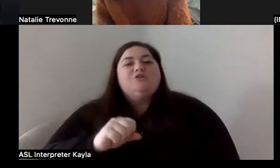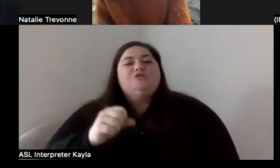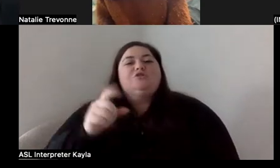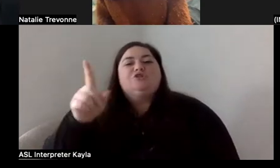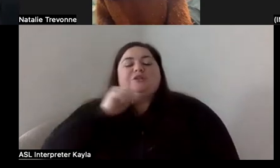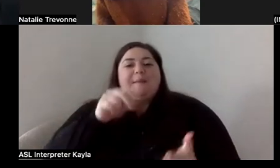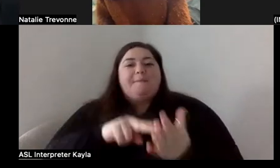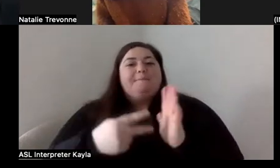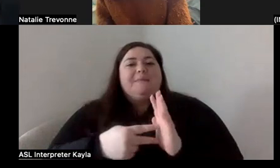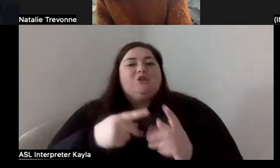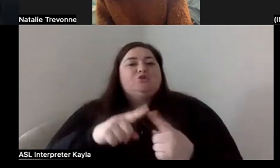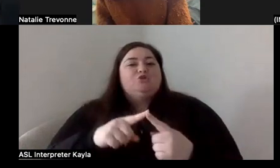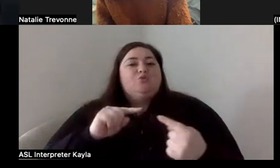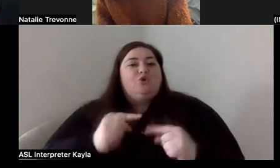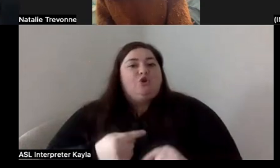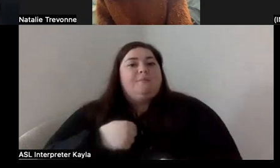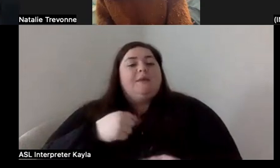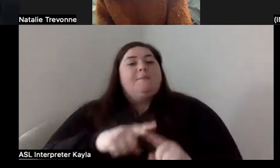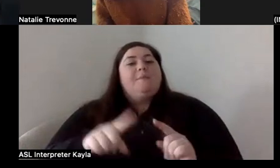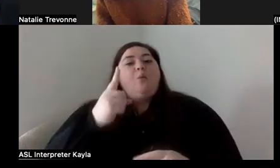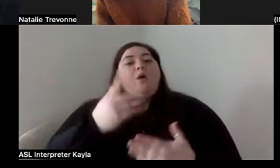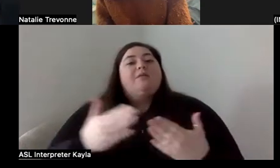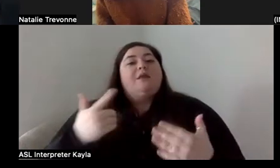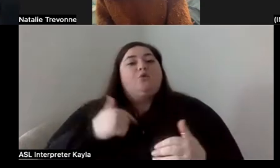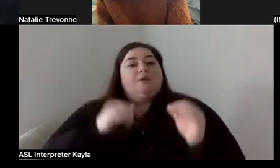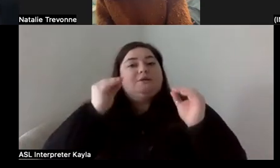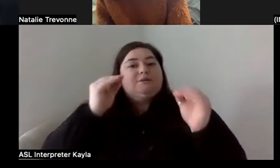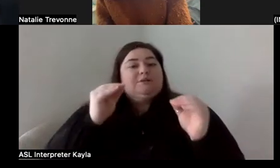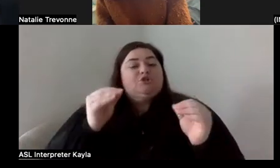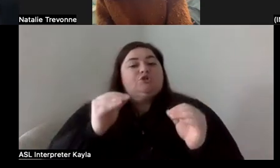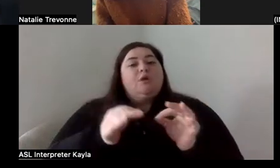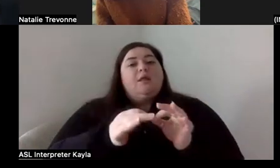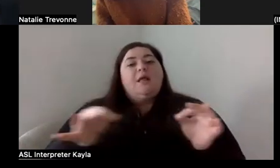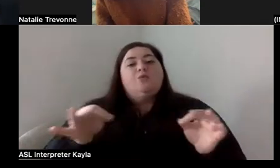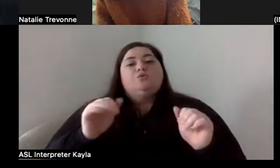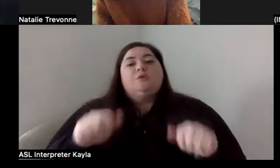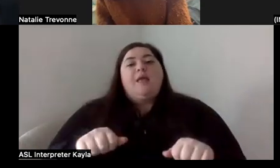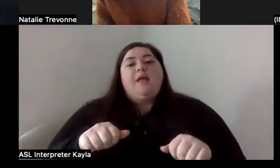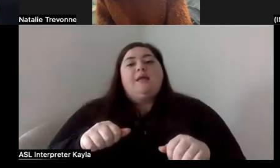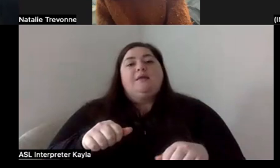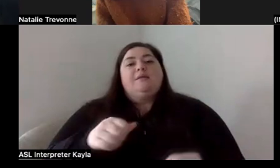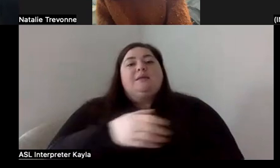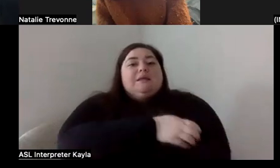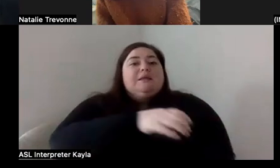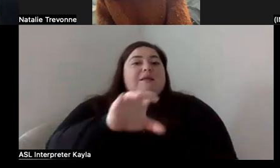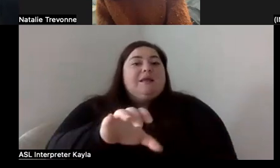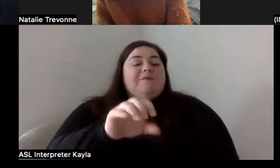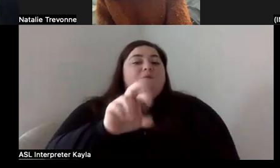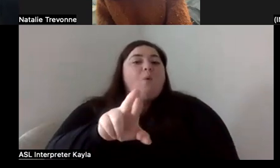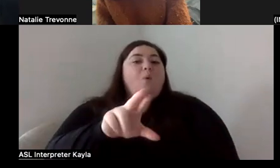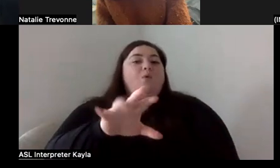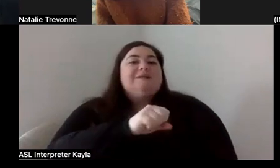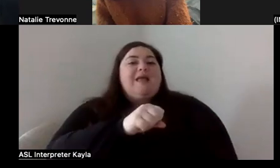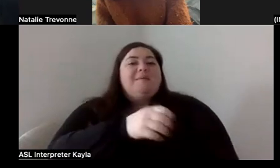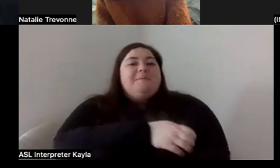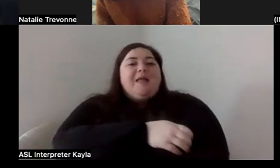me. Um, but one thing that we teach is that language can either give or take power away. And in that moment, I felt a little